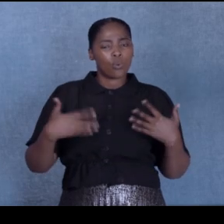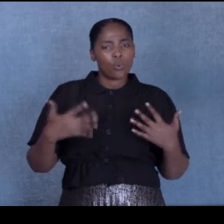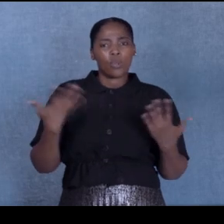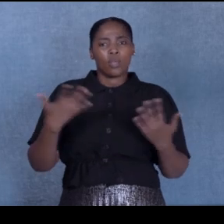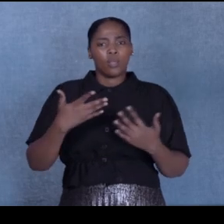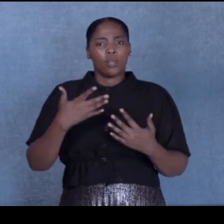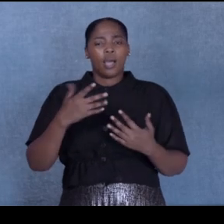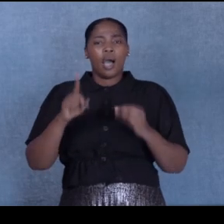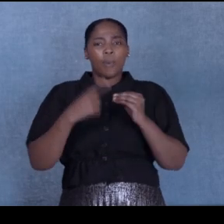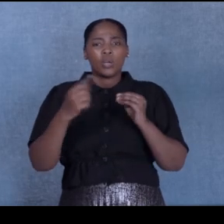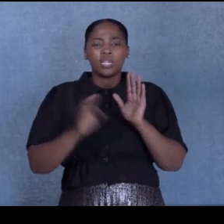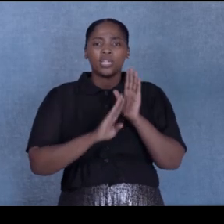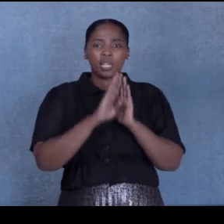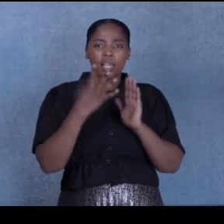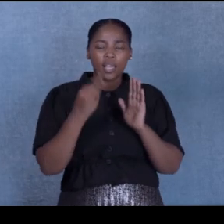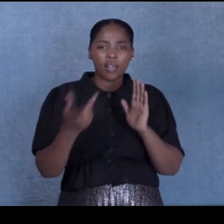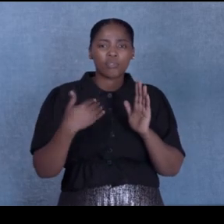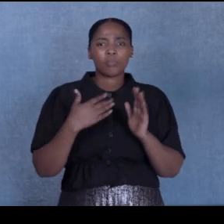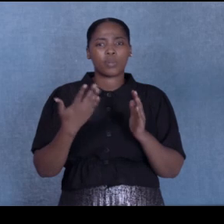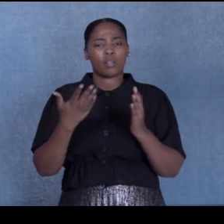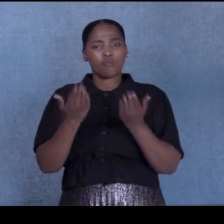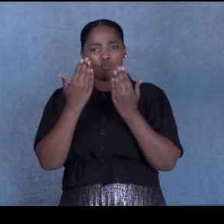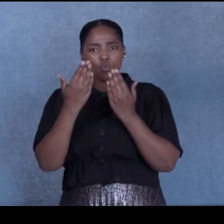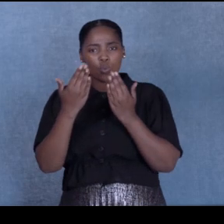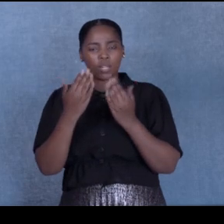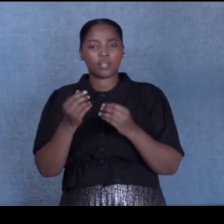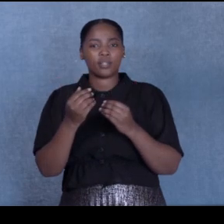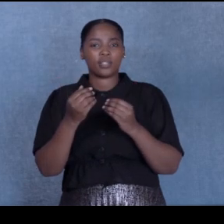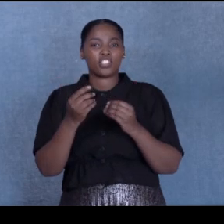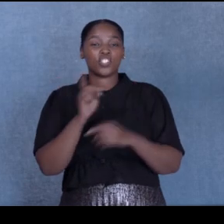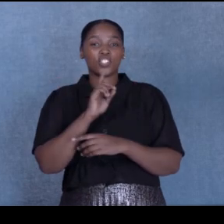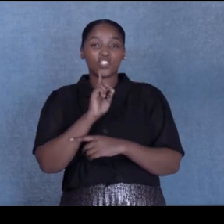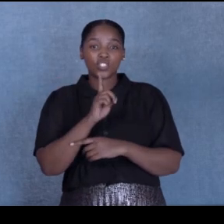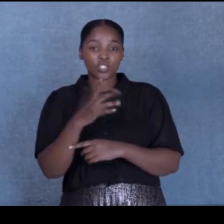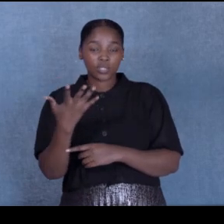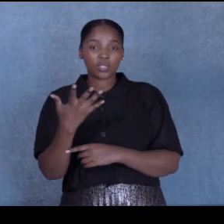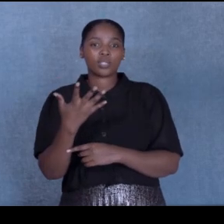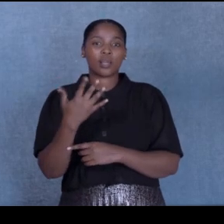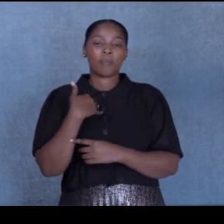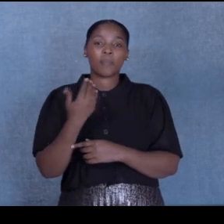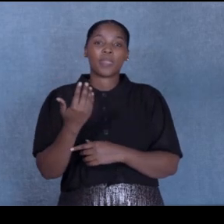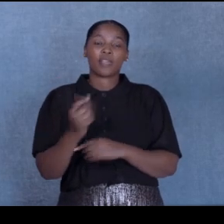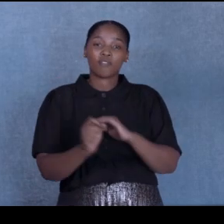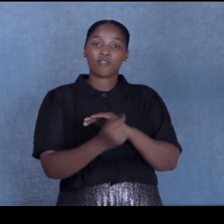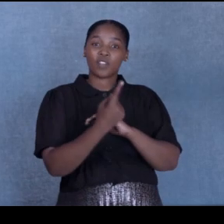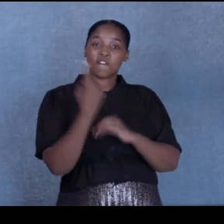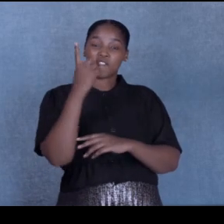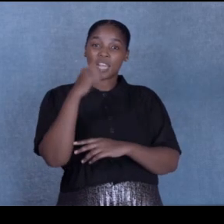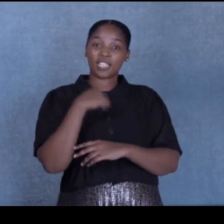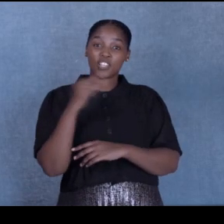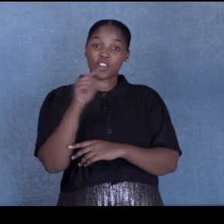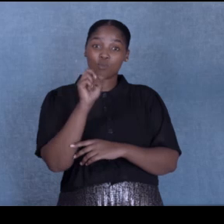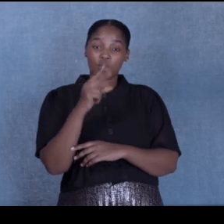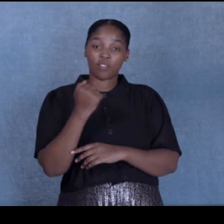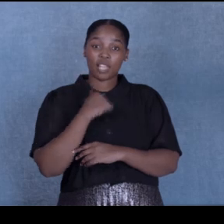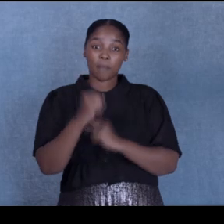studying teaching. I came first in the Eastern Cape in my matric year. So in South Africa,